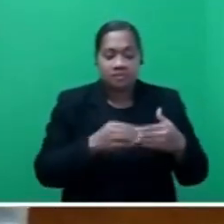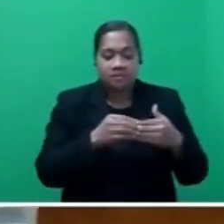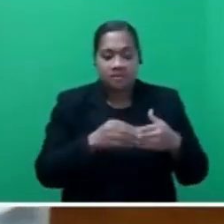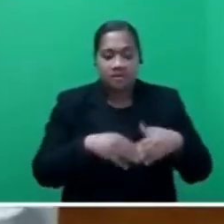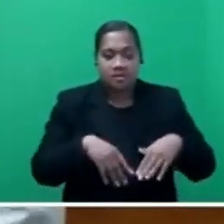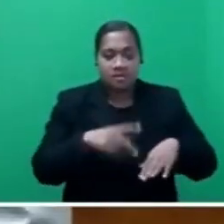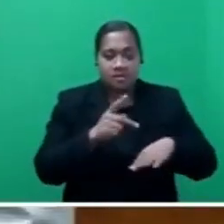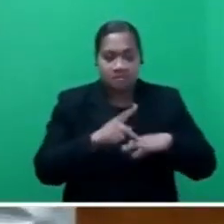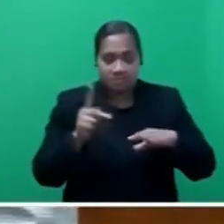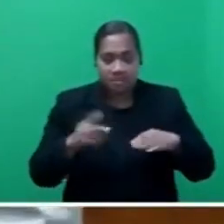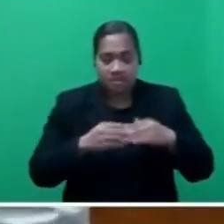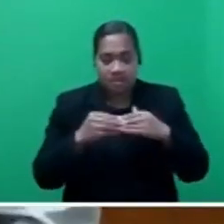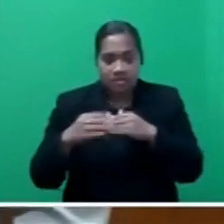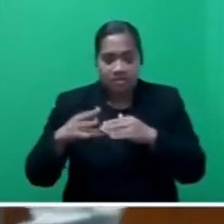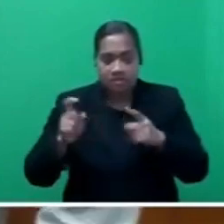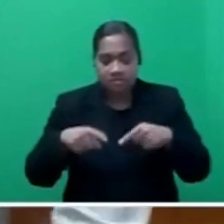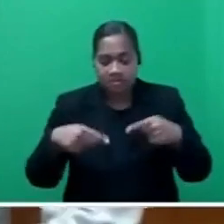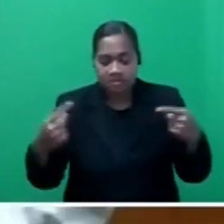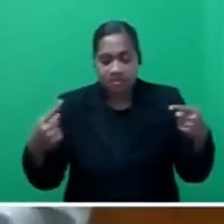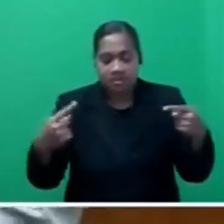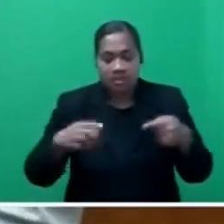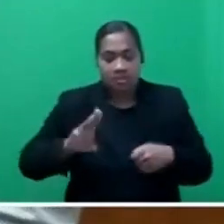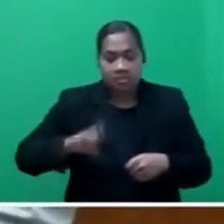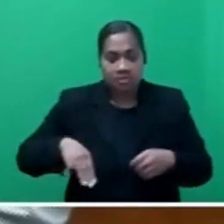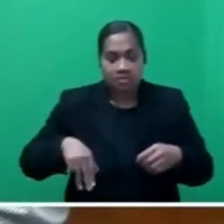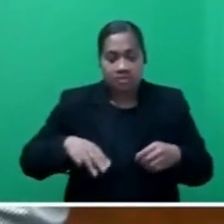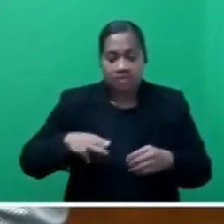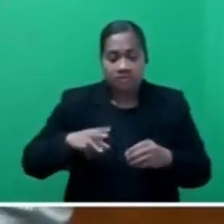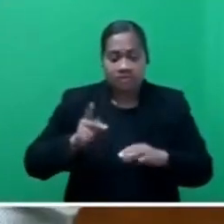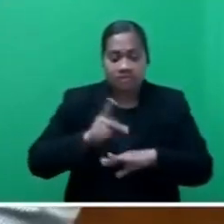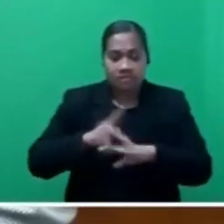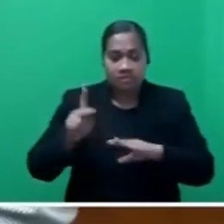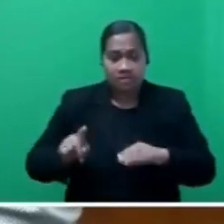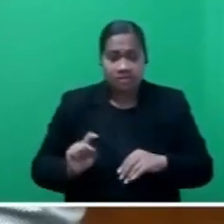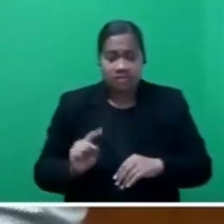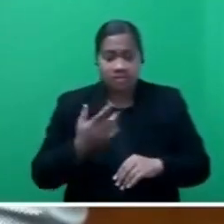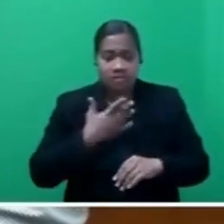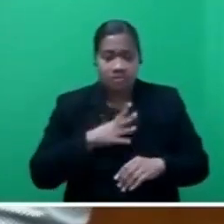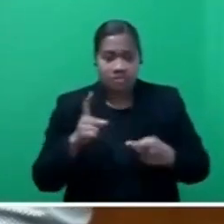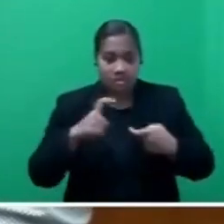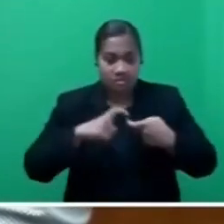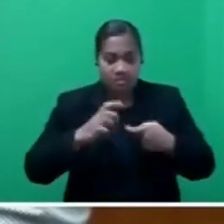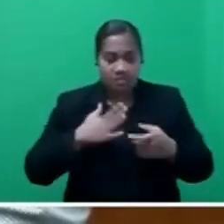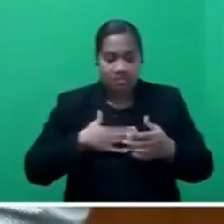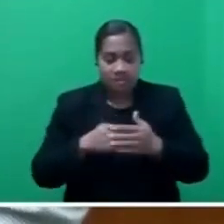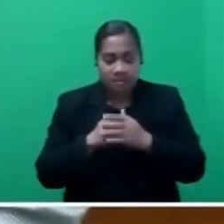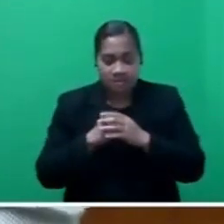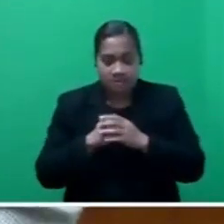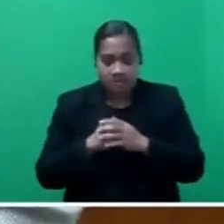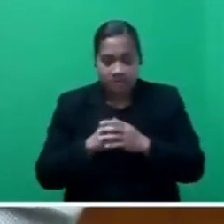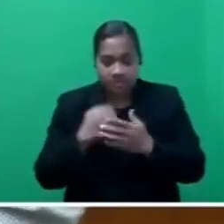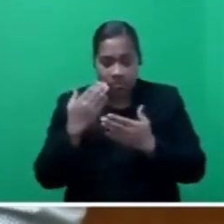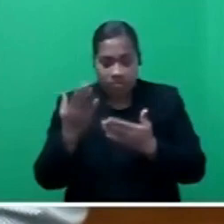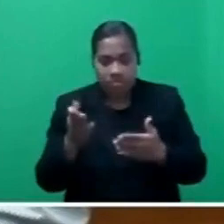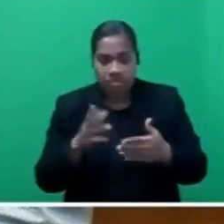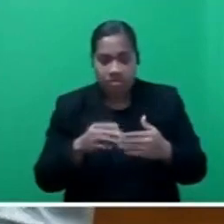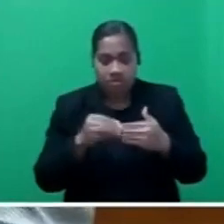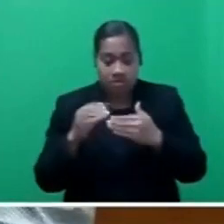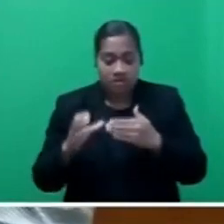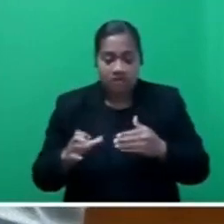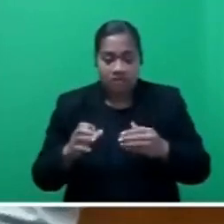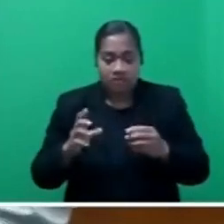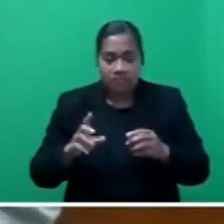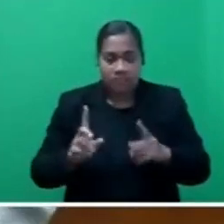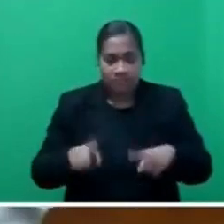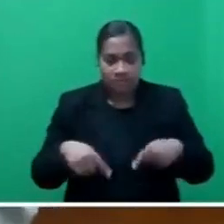fellow Honourable Members of Parliament. Firstly, would like to join my colleague, the Honourable Leader of Opposition and those from this side of the House in taking